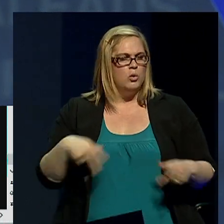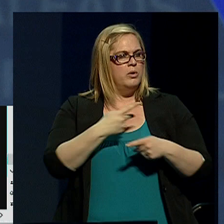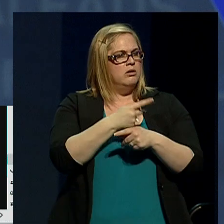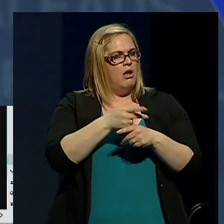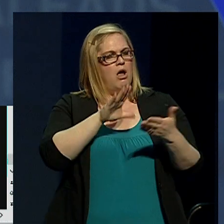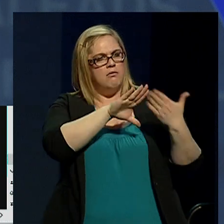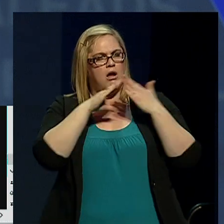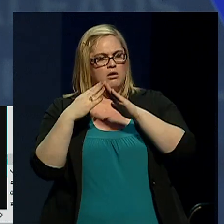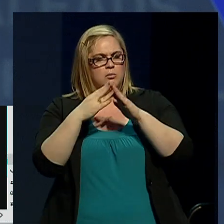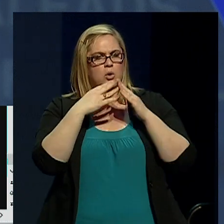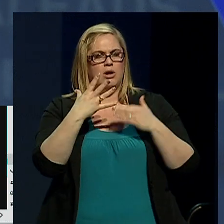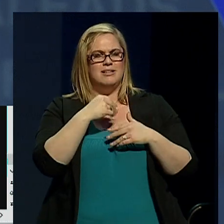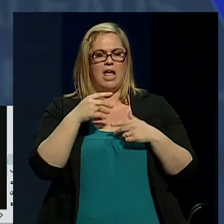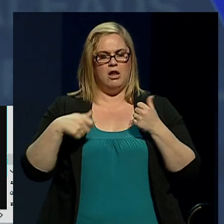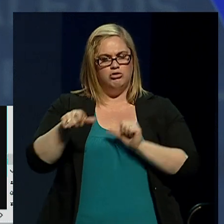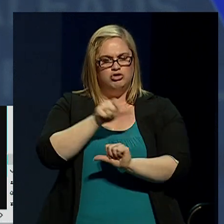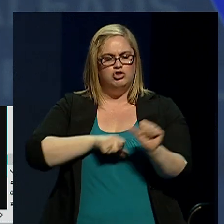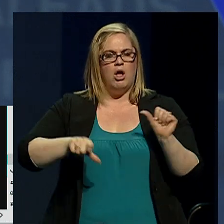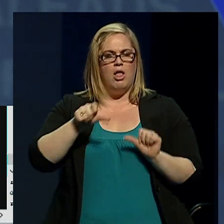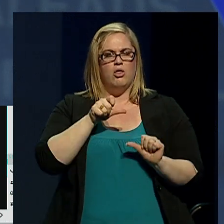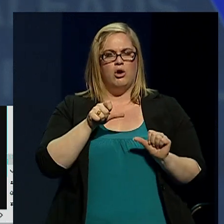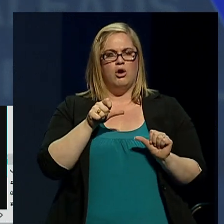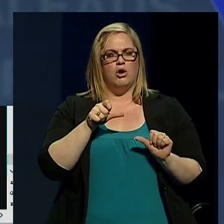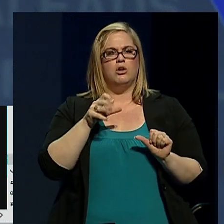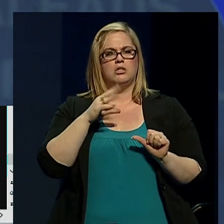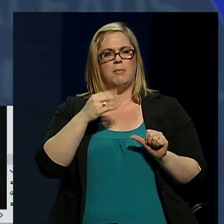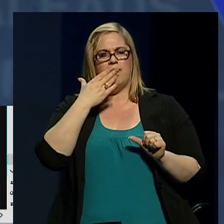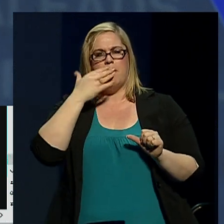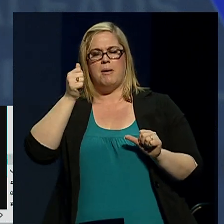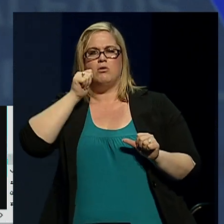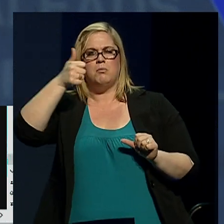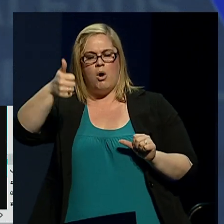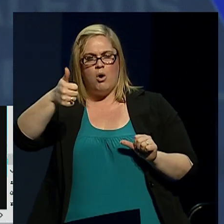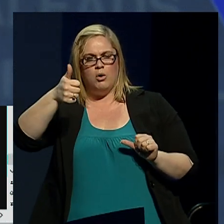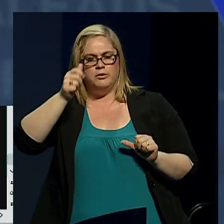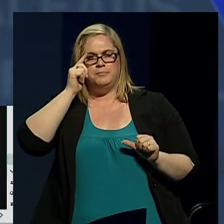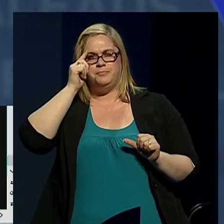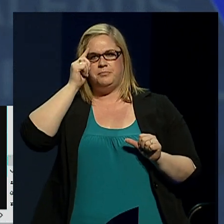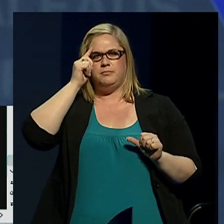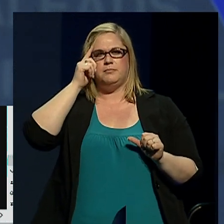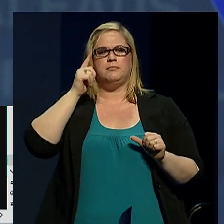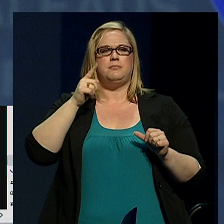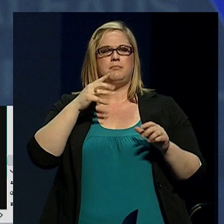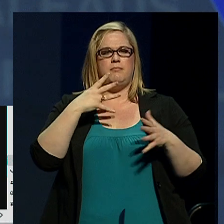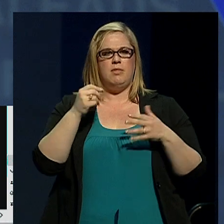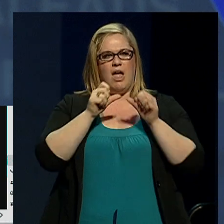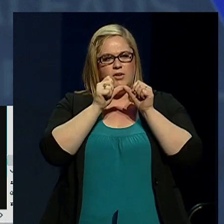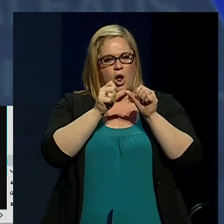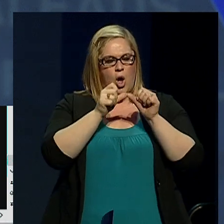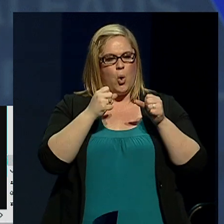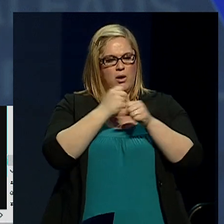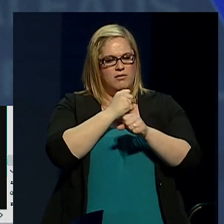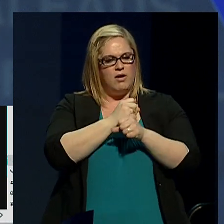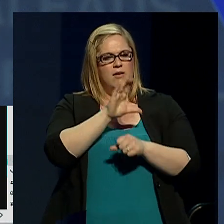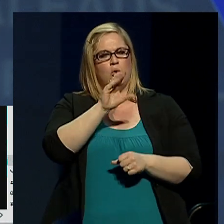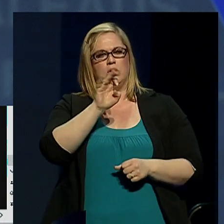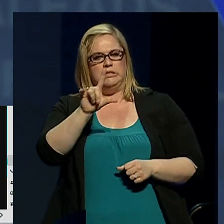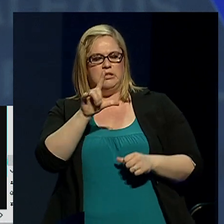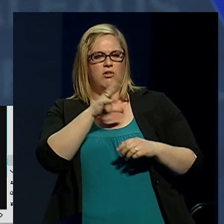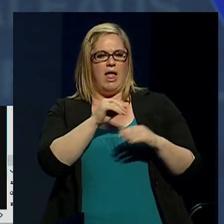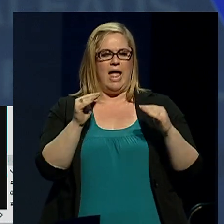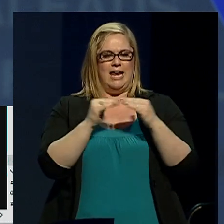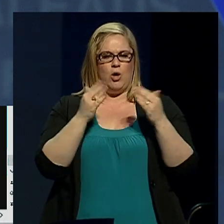and each other in order to build a better tomorrow. And we began the ongoing fight for civil and equal